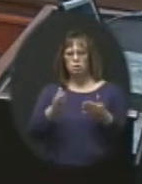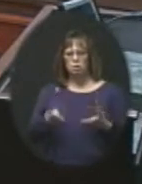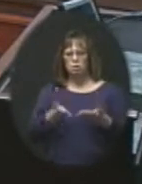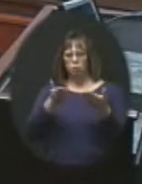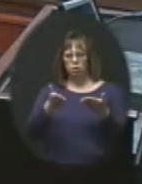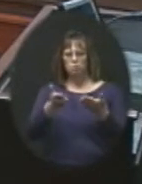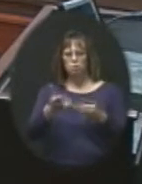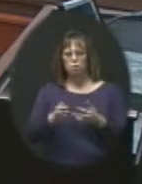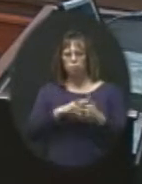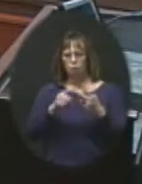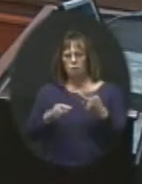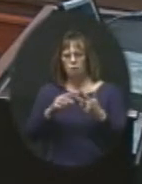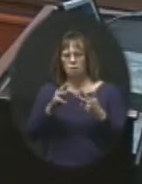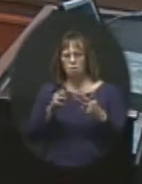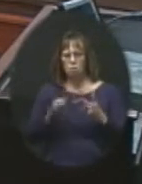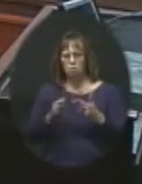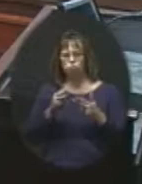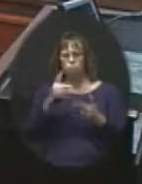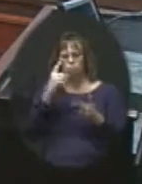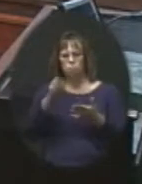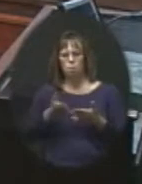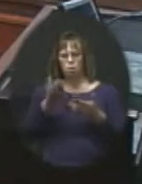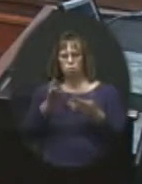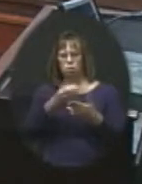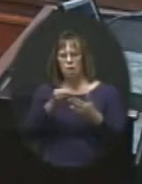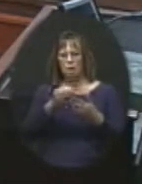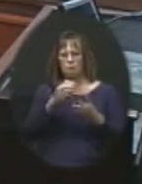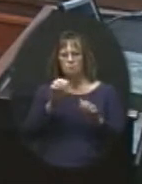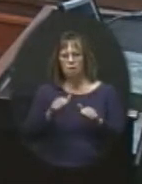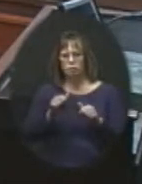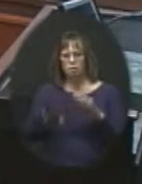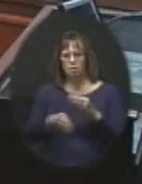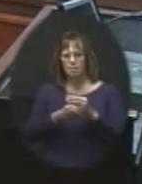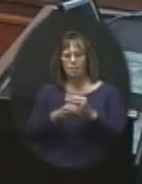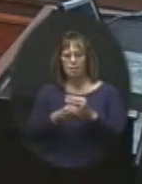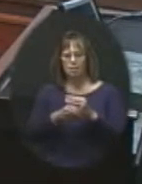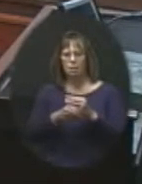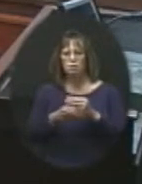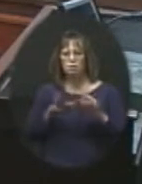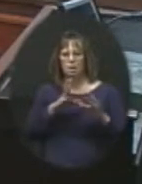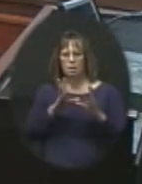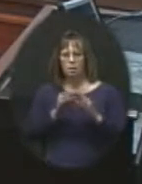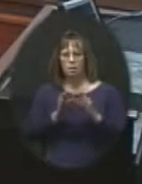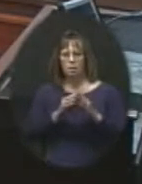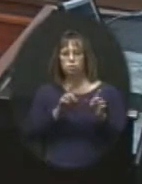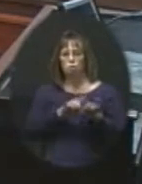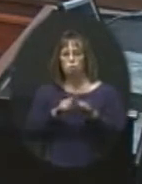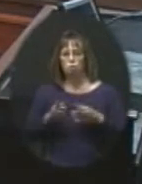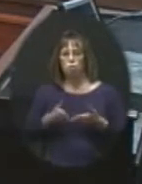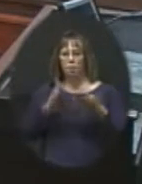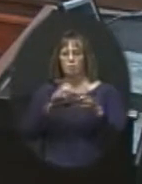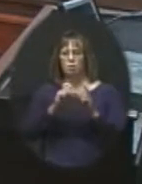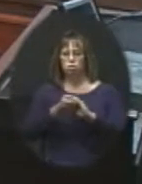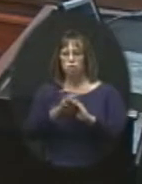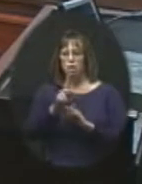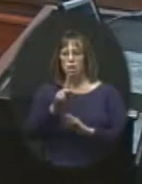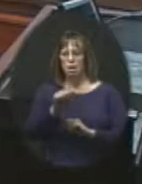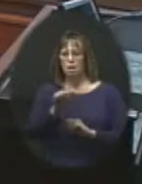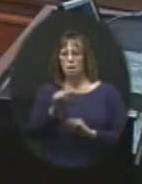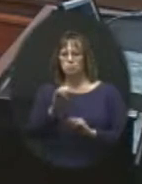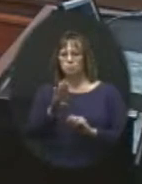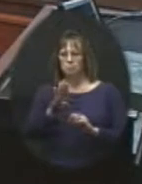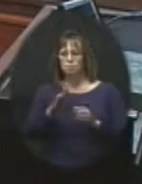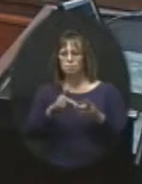in three motions for consideration in a possible amendment. The committee is also recommending a change in KASB's